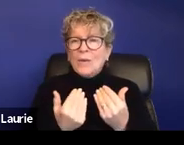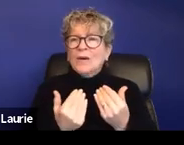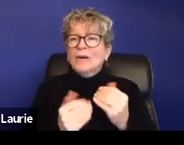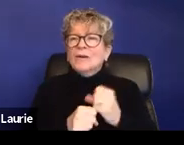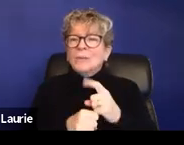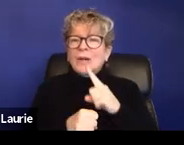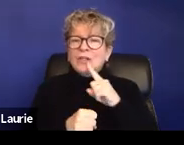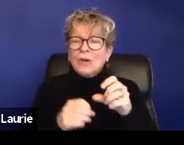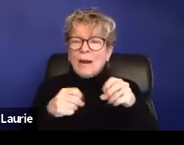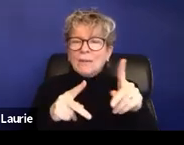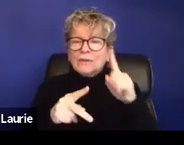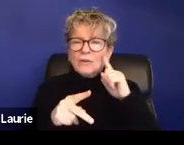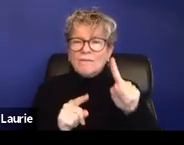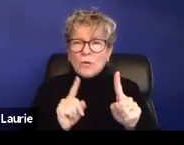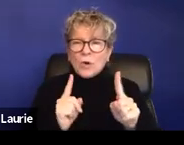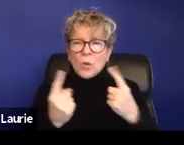there's an opportunity to ask questions.